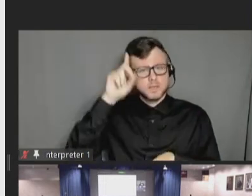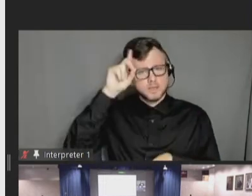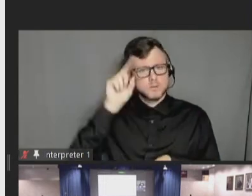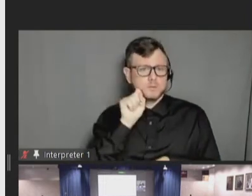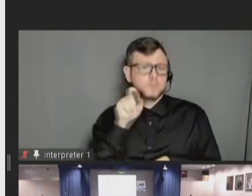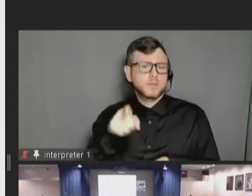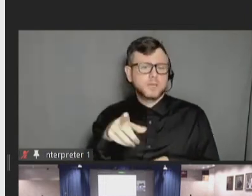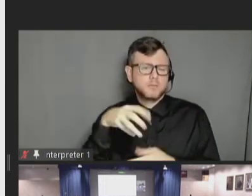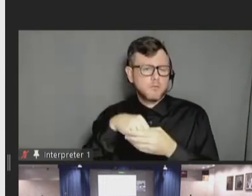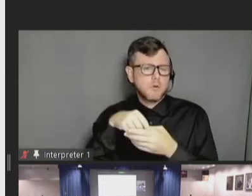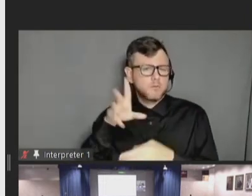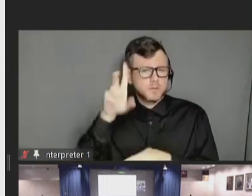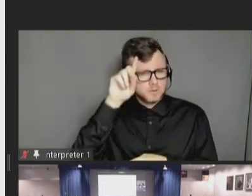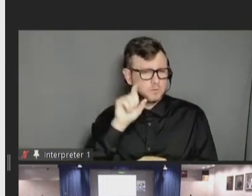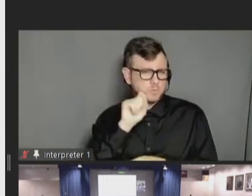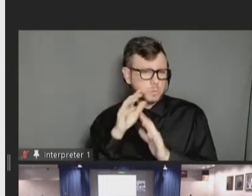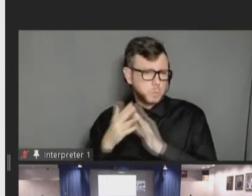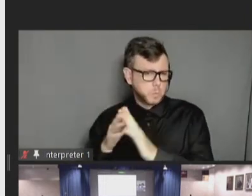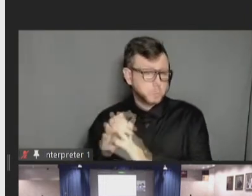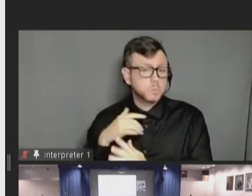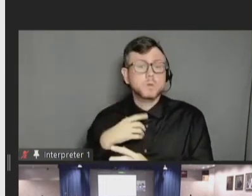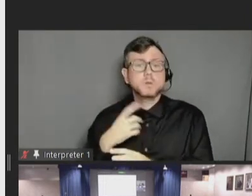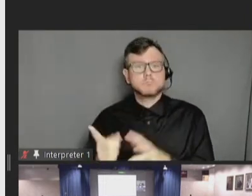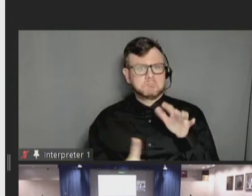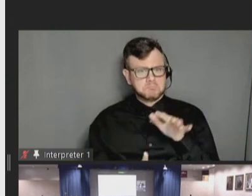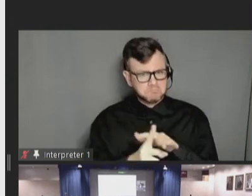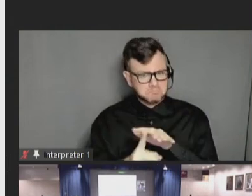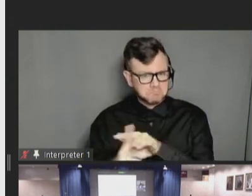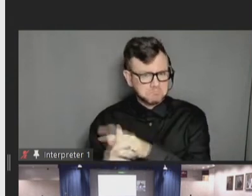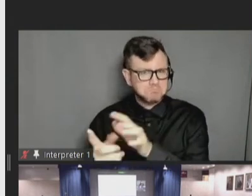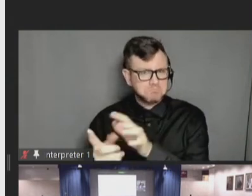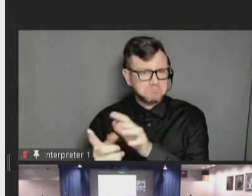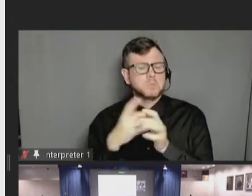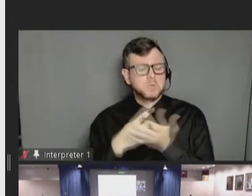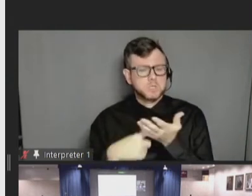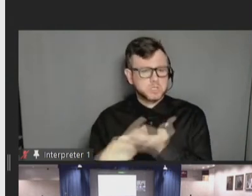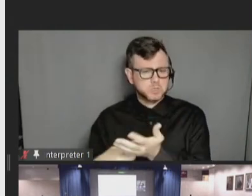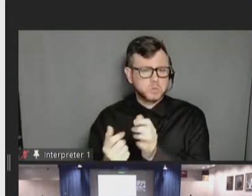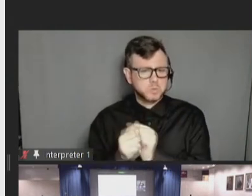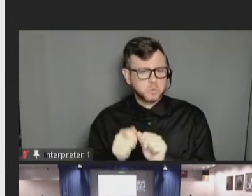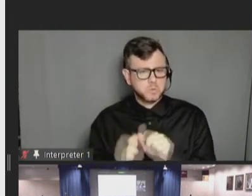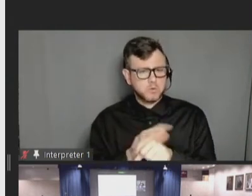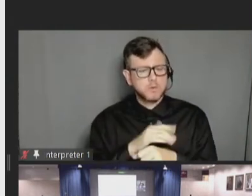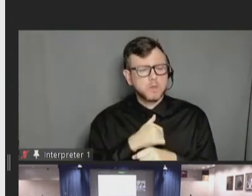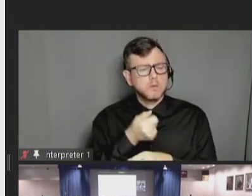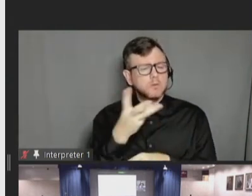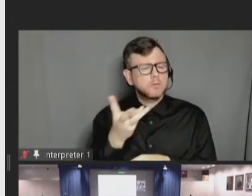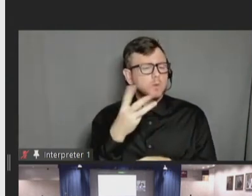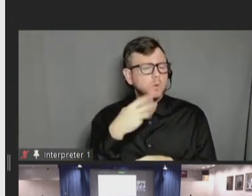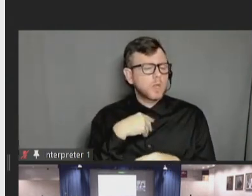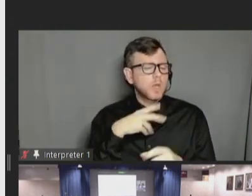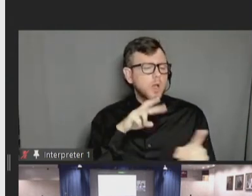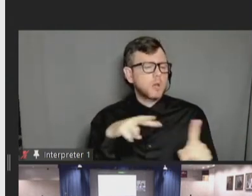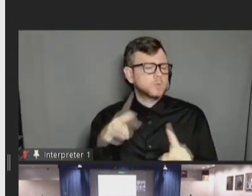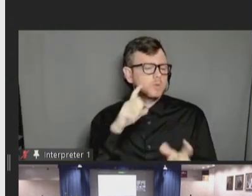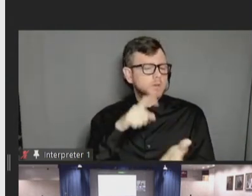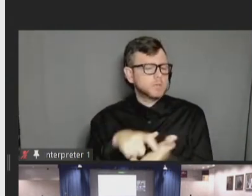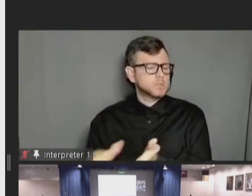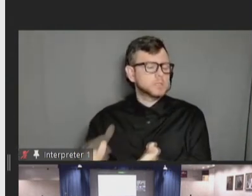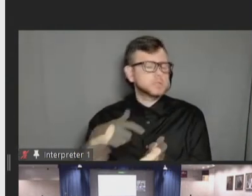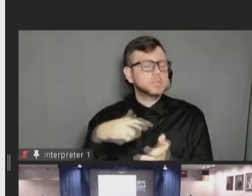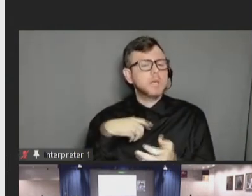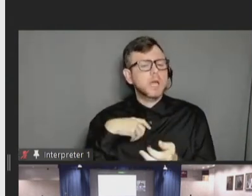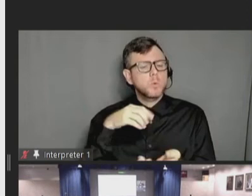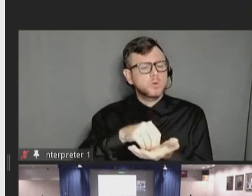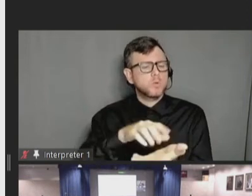community. And so, there's been a lot of discussions with the experience with COVID. So, there's couple observations and points I just want to get on the record